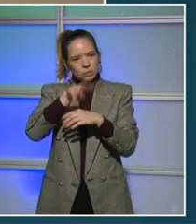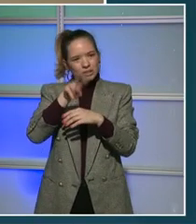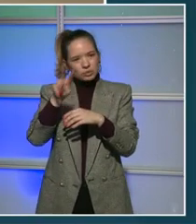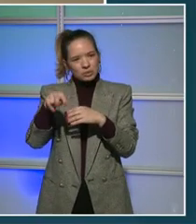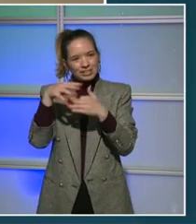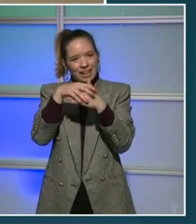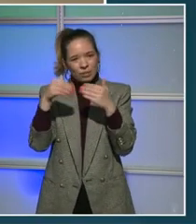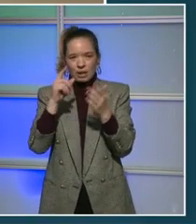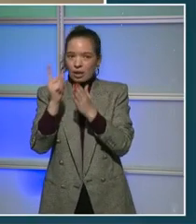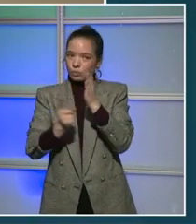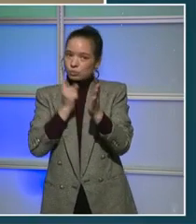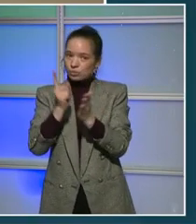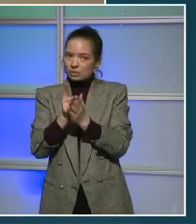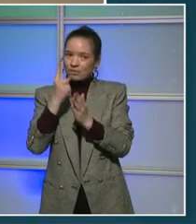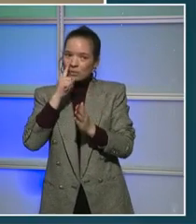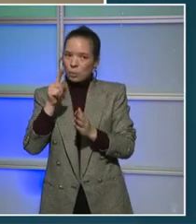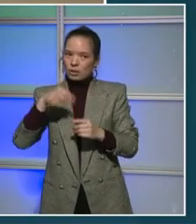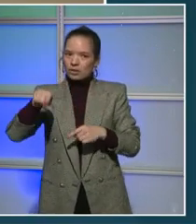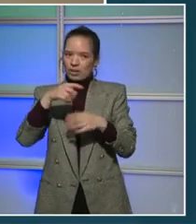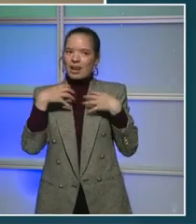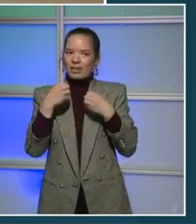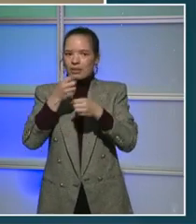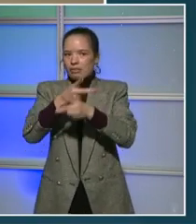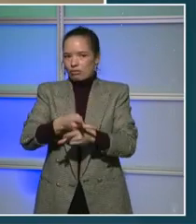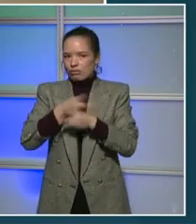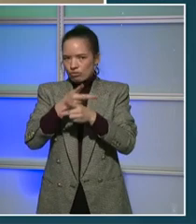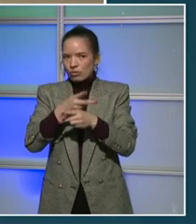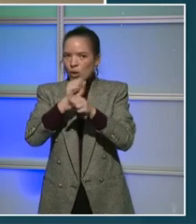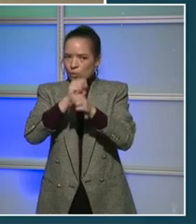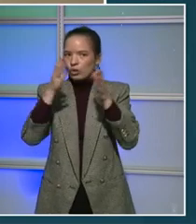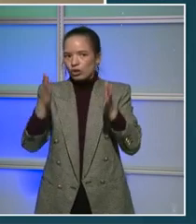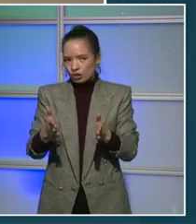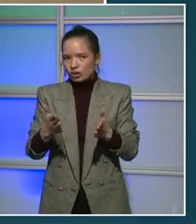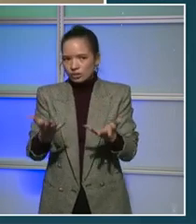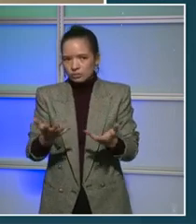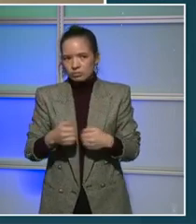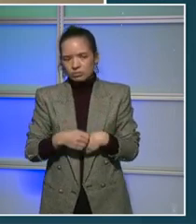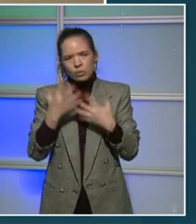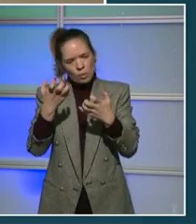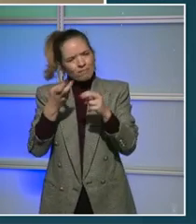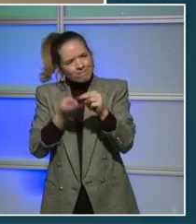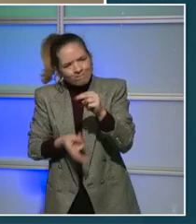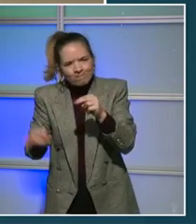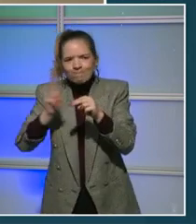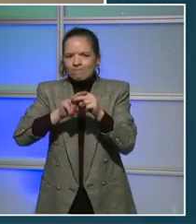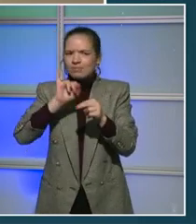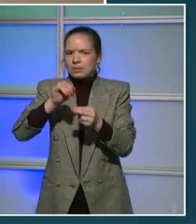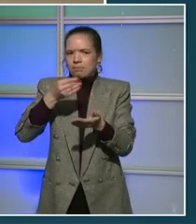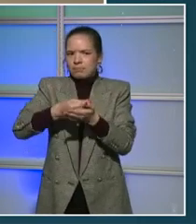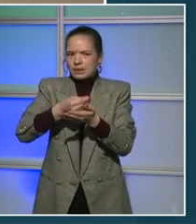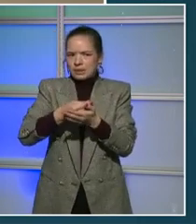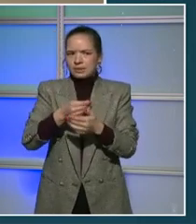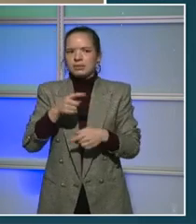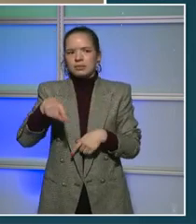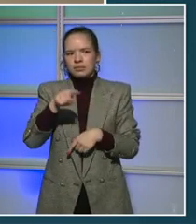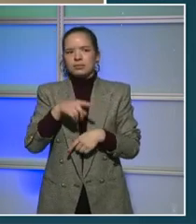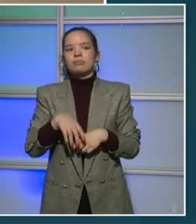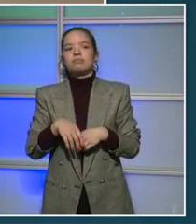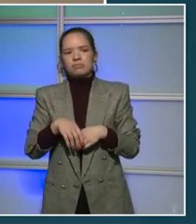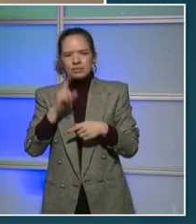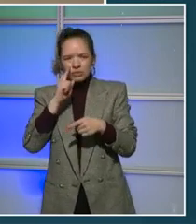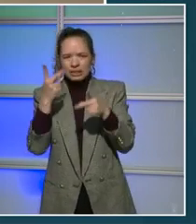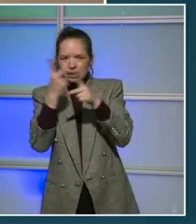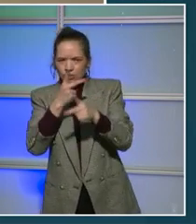way, it's a rate that you can calculate and increase the reimbursement rate for providers of long-term services and support.